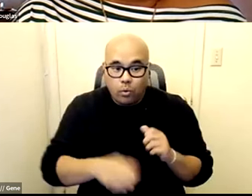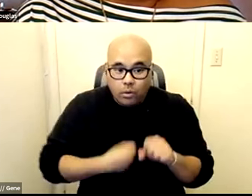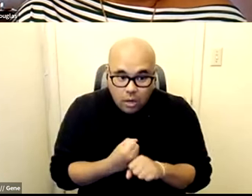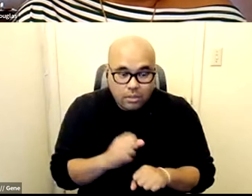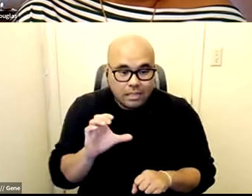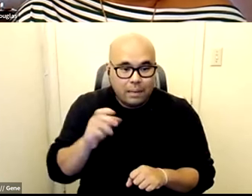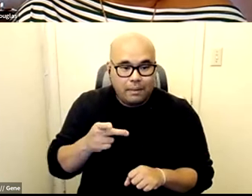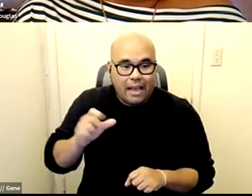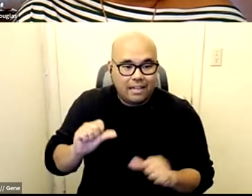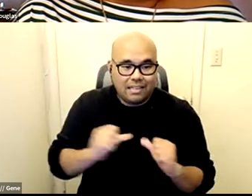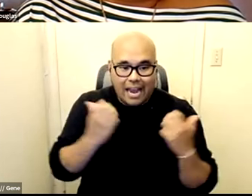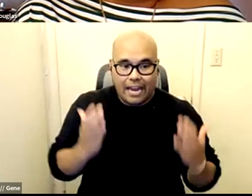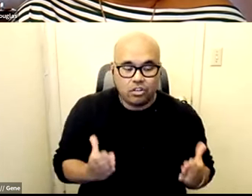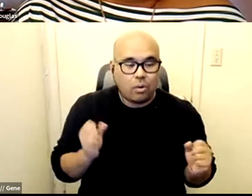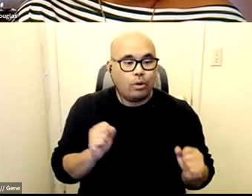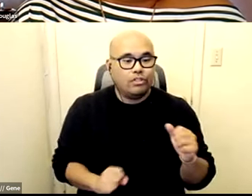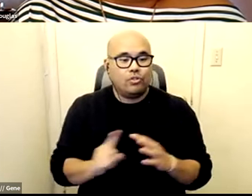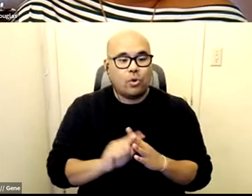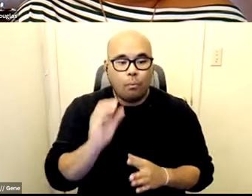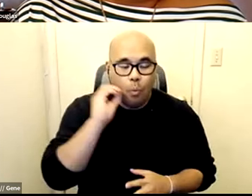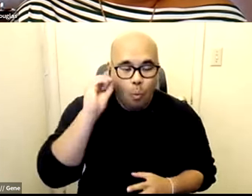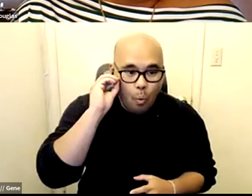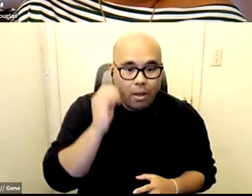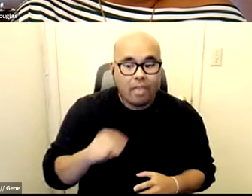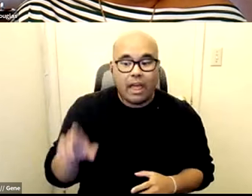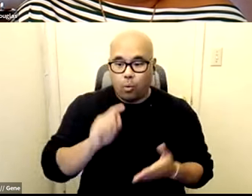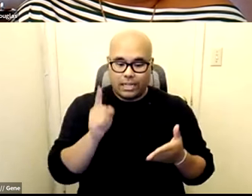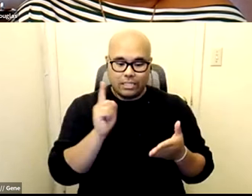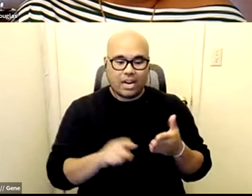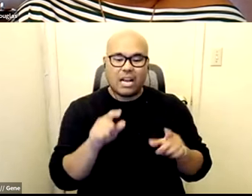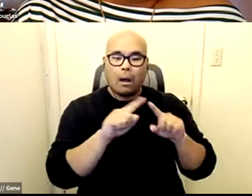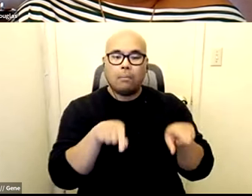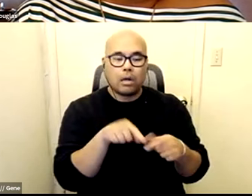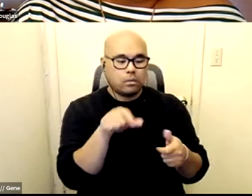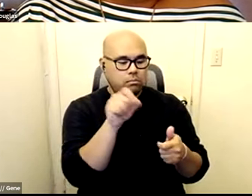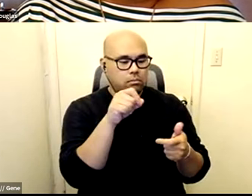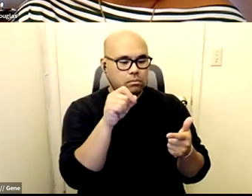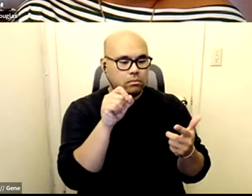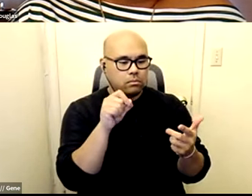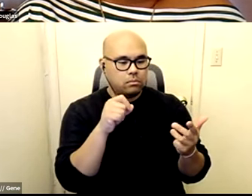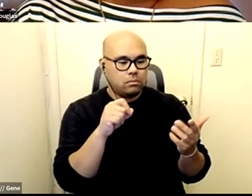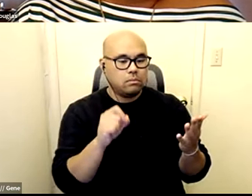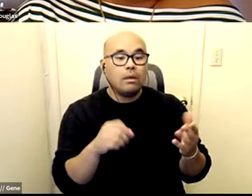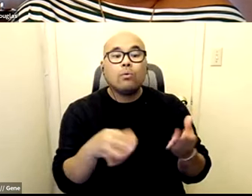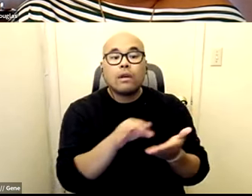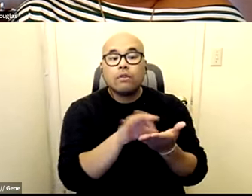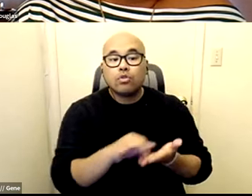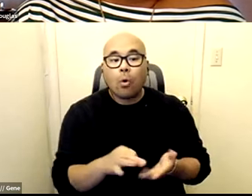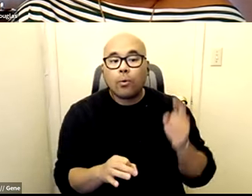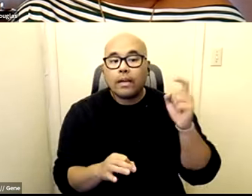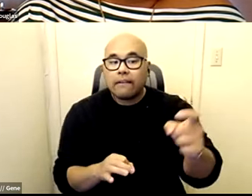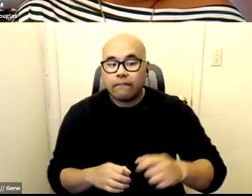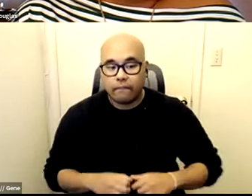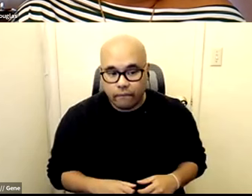agent will come to your home and they will check boxes and a score will be given so